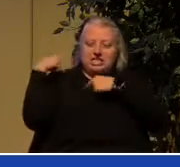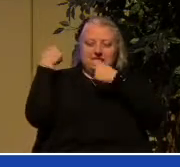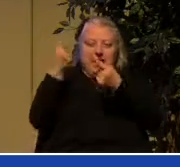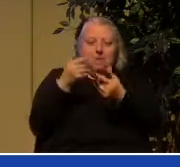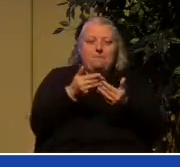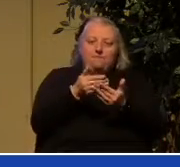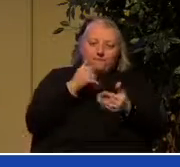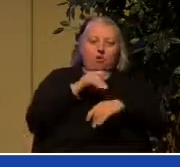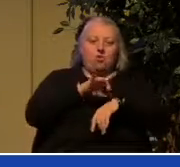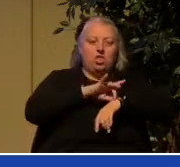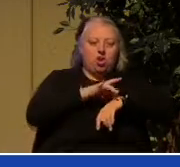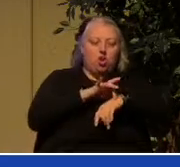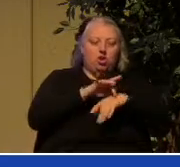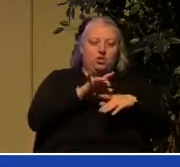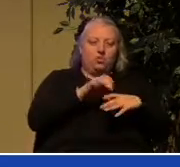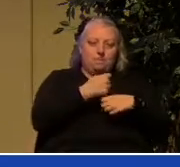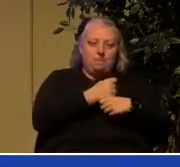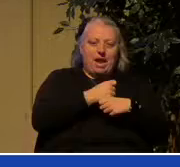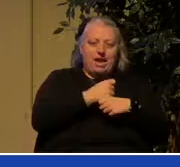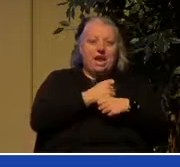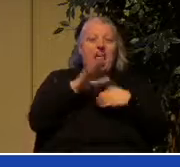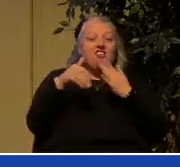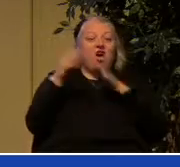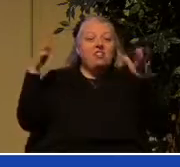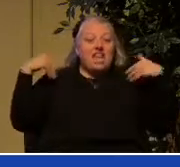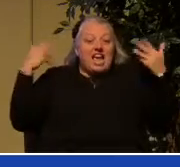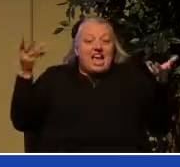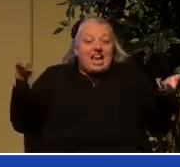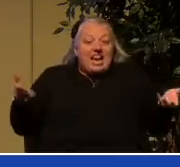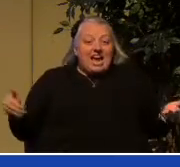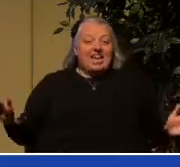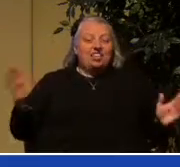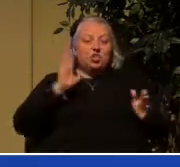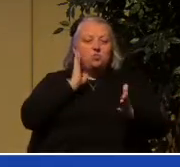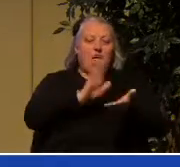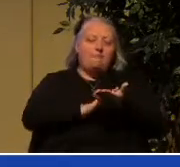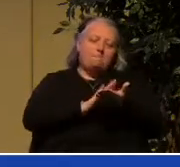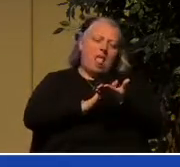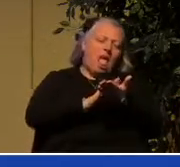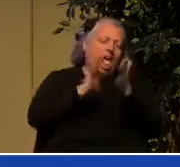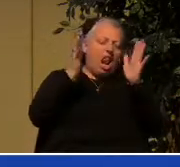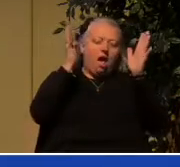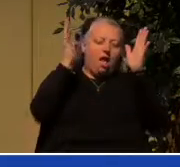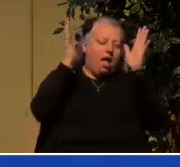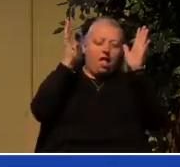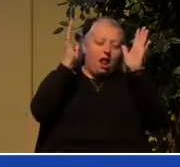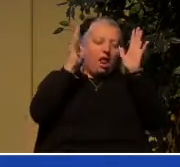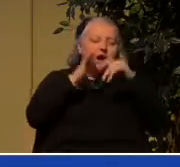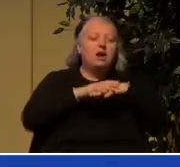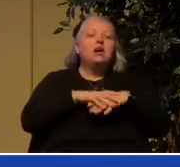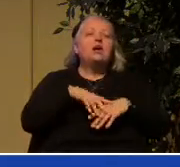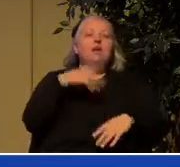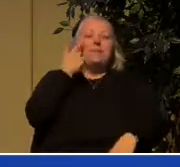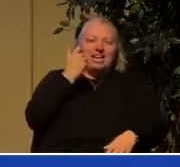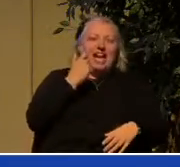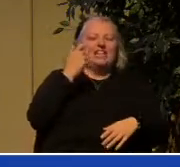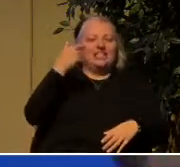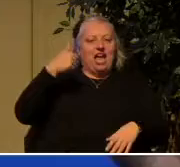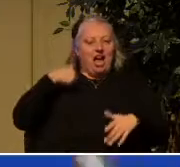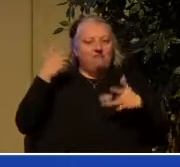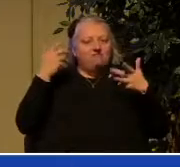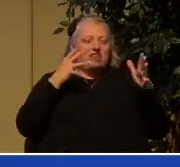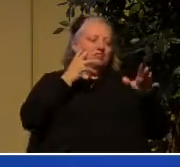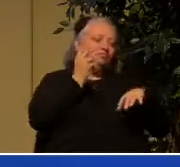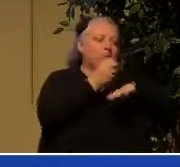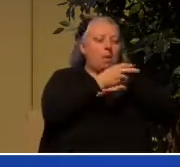crazy because God has finally redeemed his people and has conquered sin and death and hell all